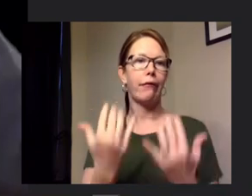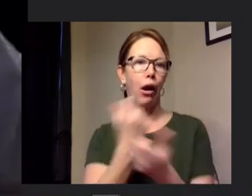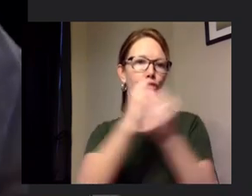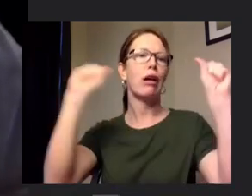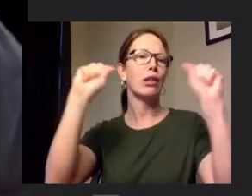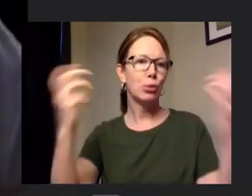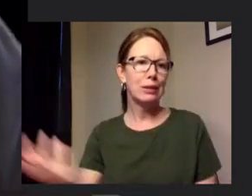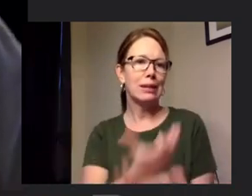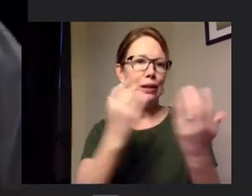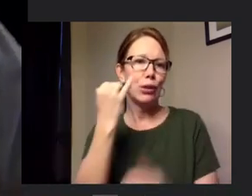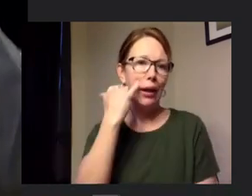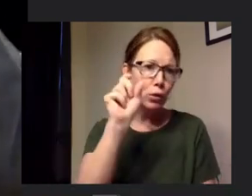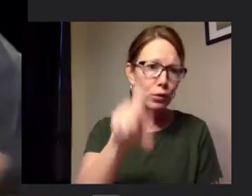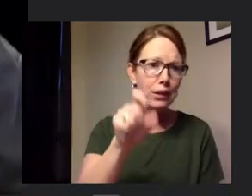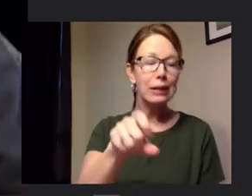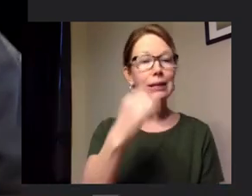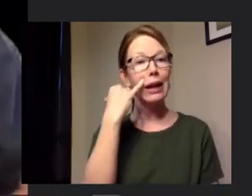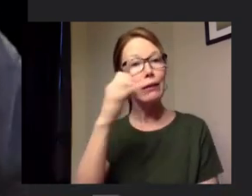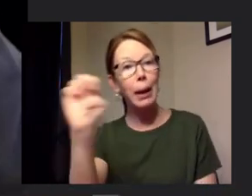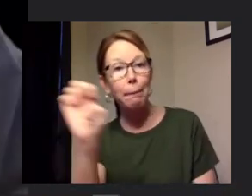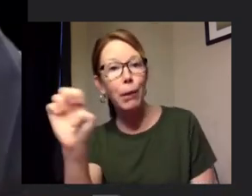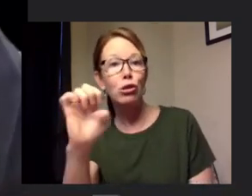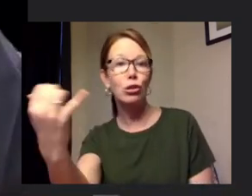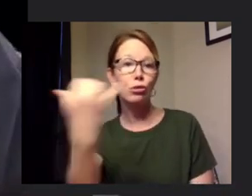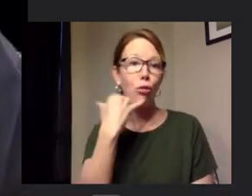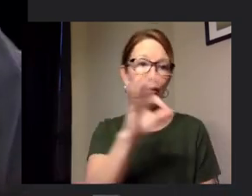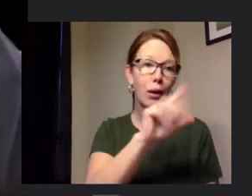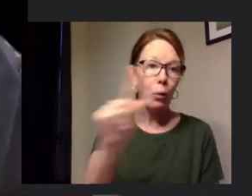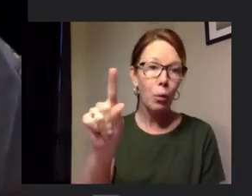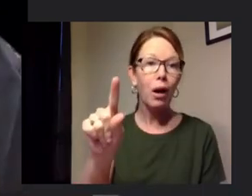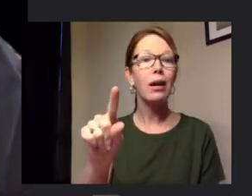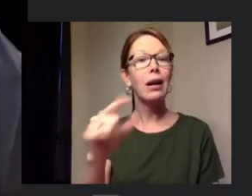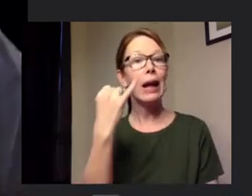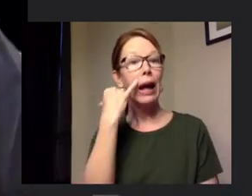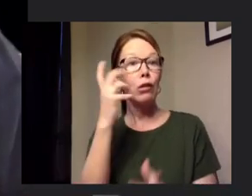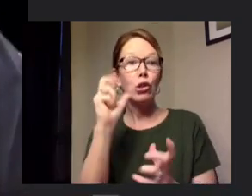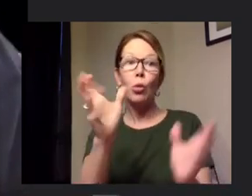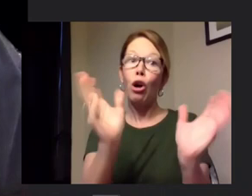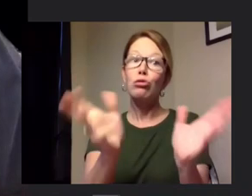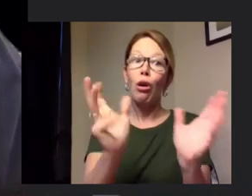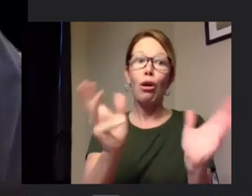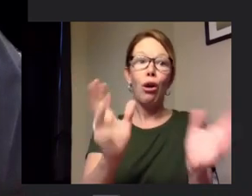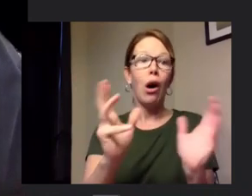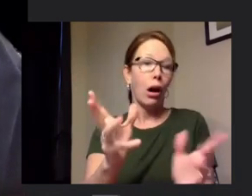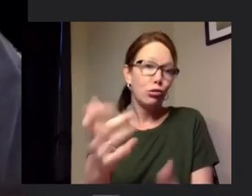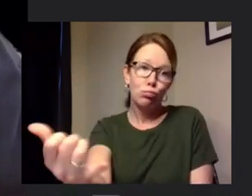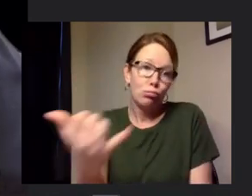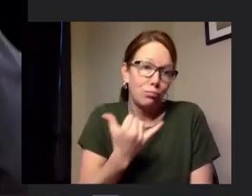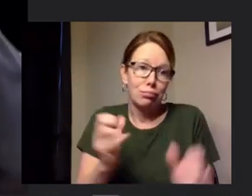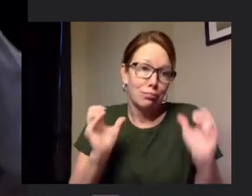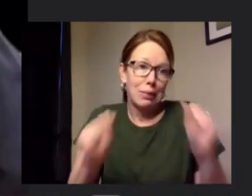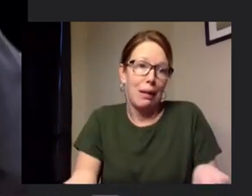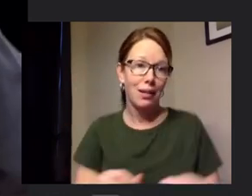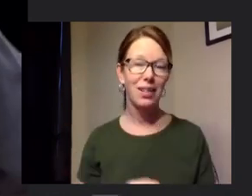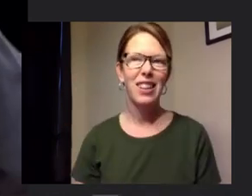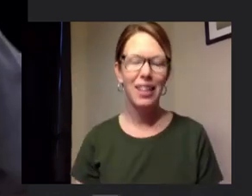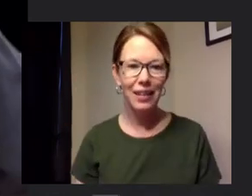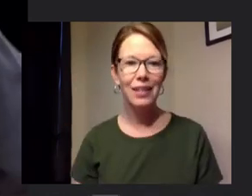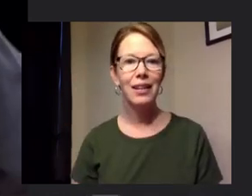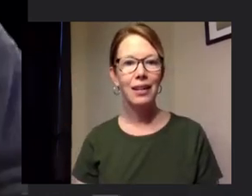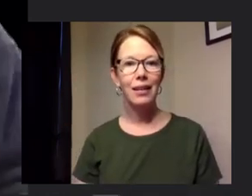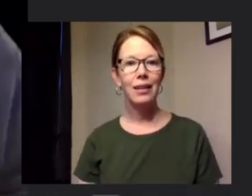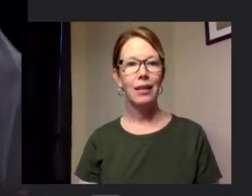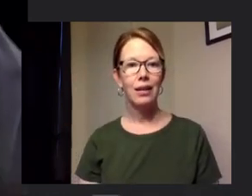call if it's an emergency obviously or non-emergency give us a call just talk you know we'll help you through stuff um our new